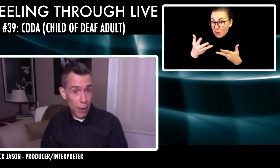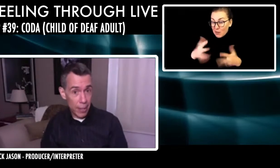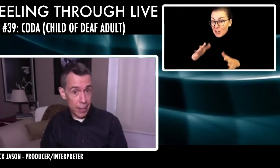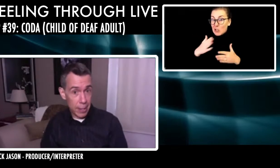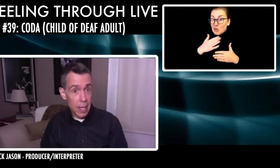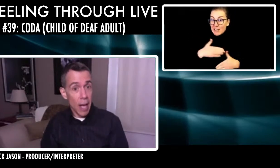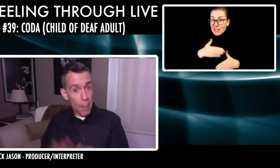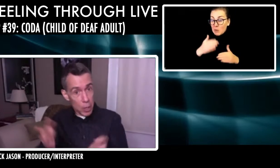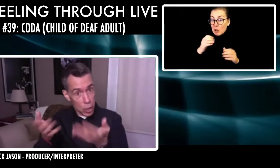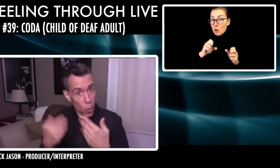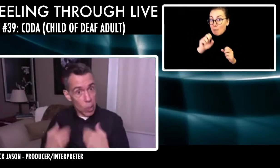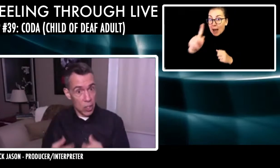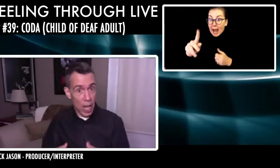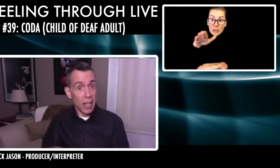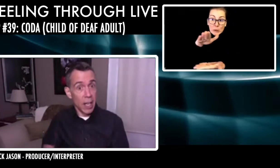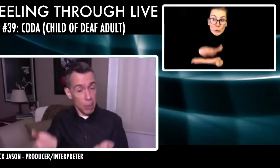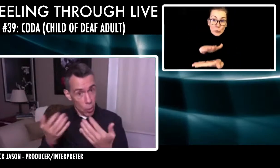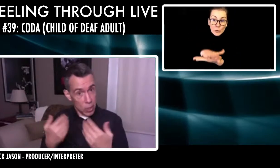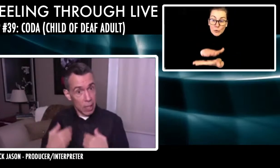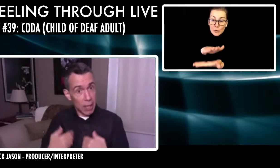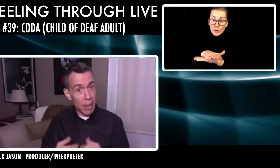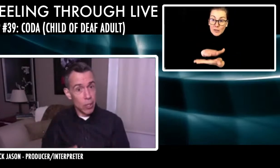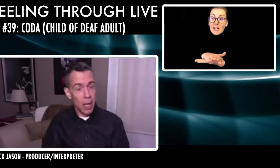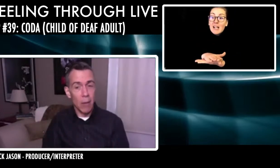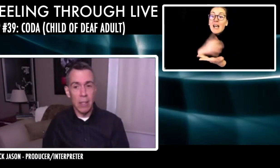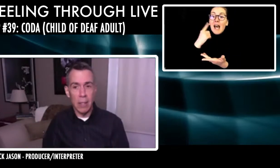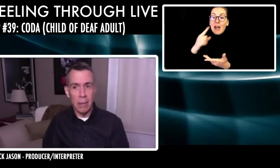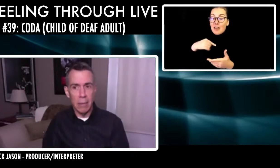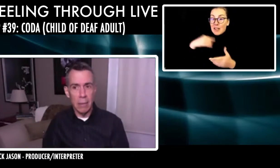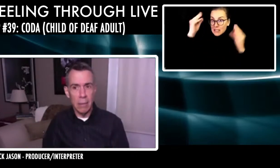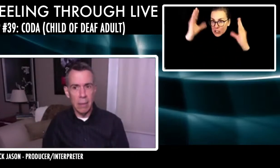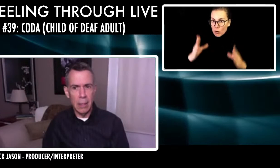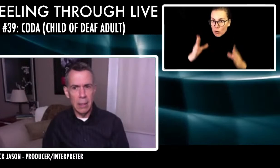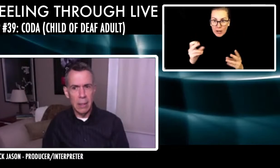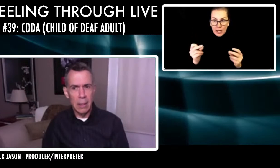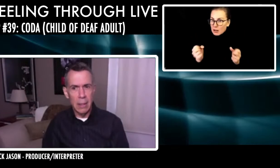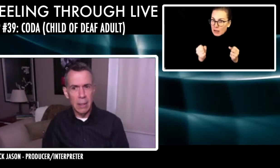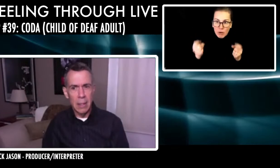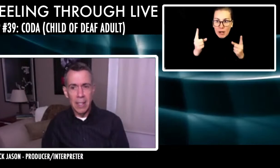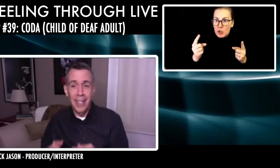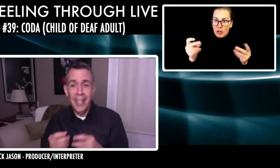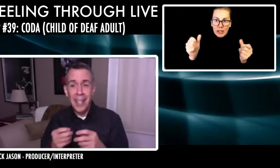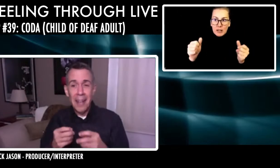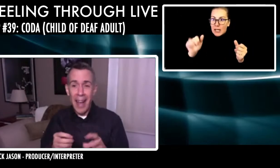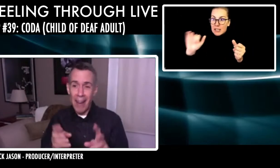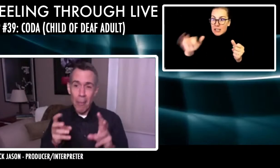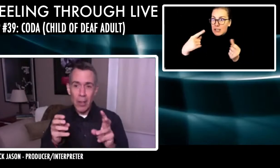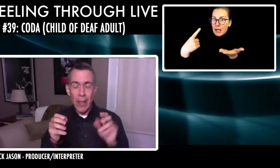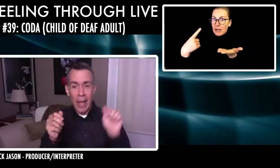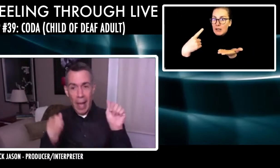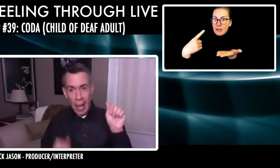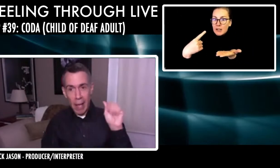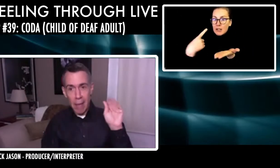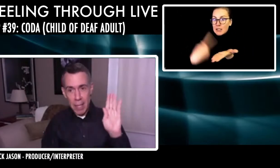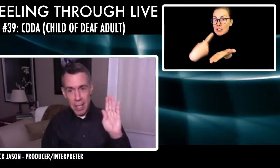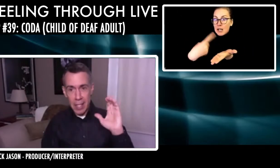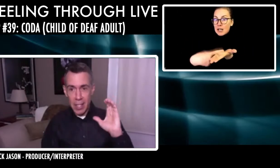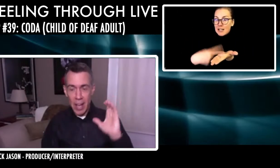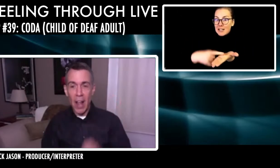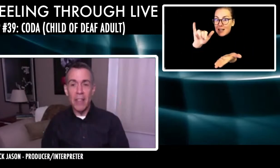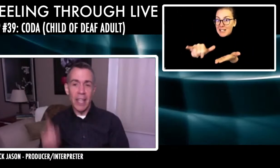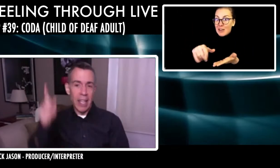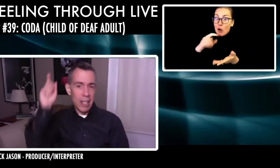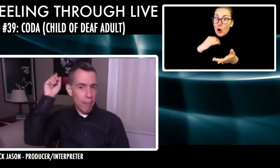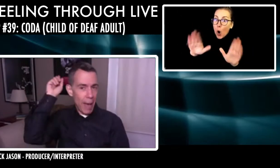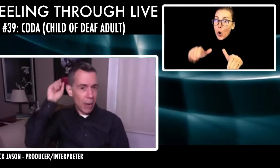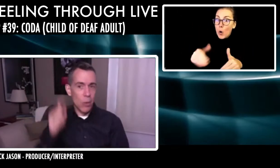mute parents. Come and show us, Jack, come and show us the language. And I was like, what? And I remember going A, B, T